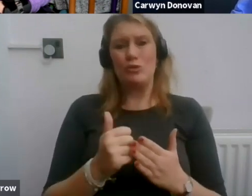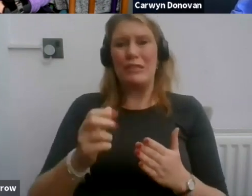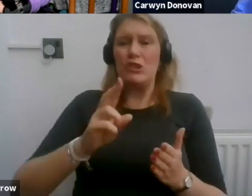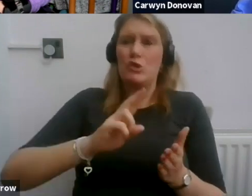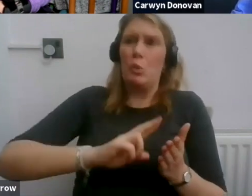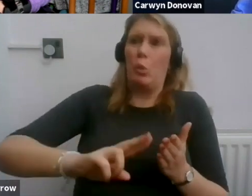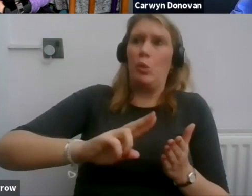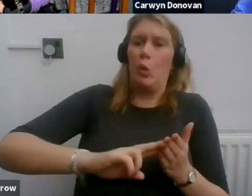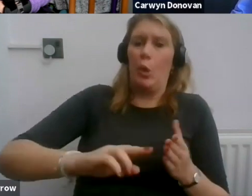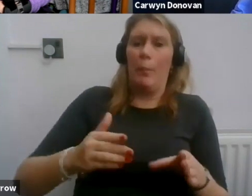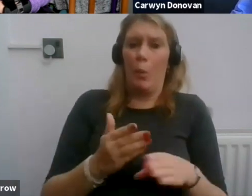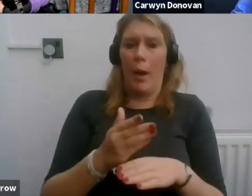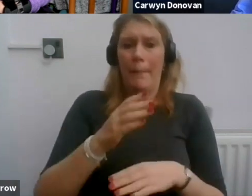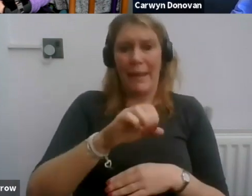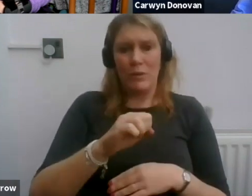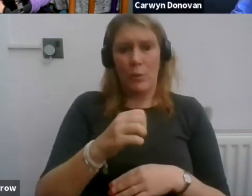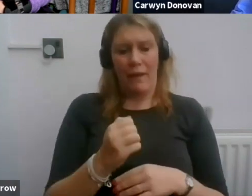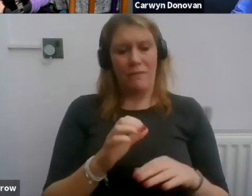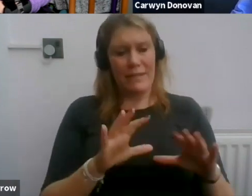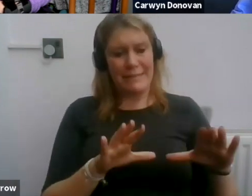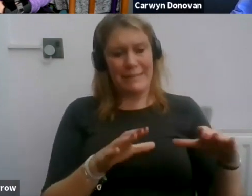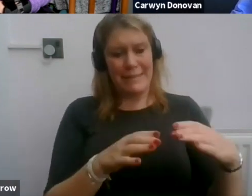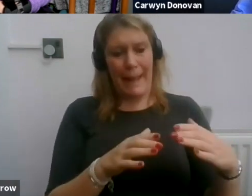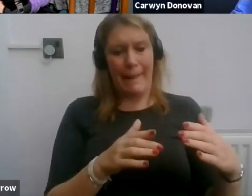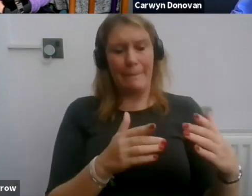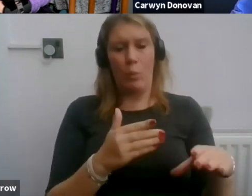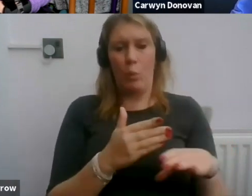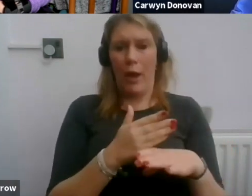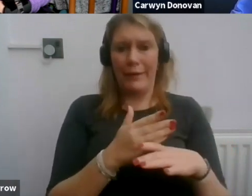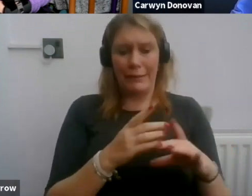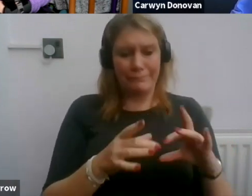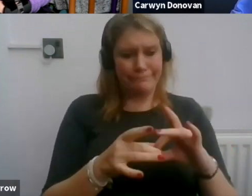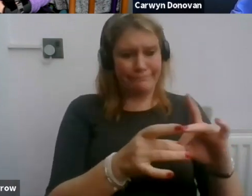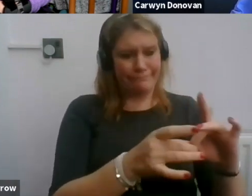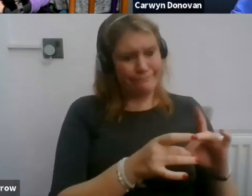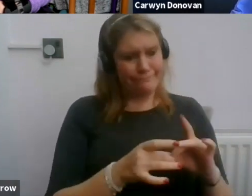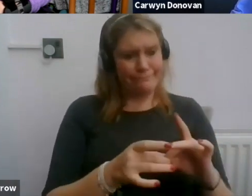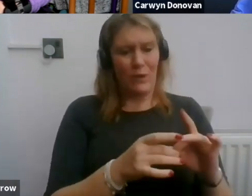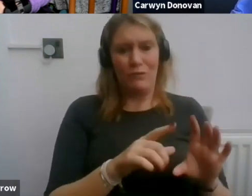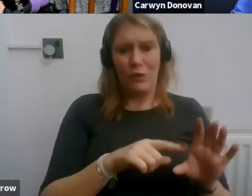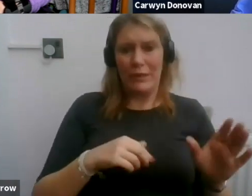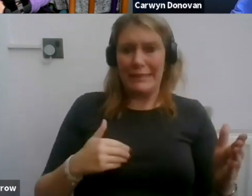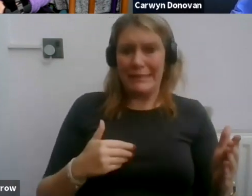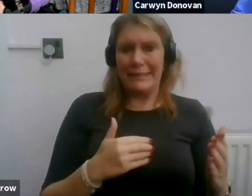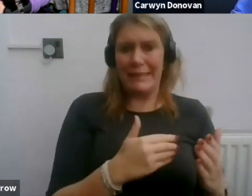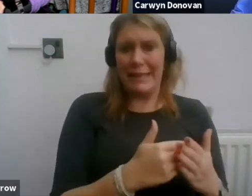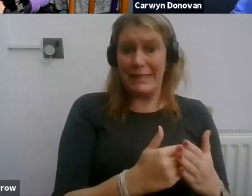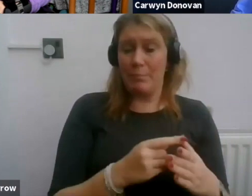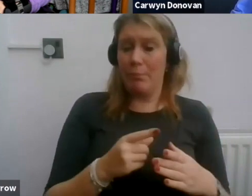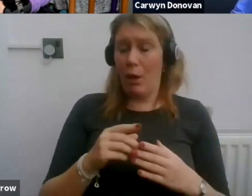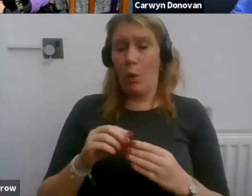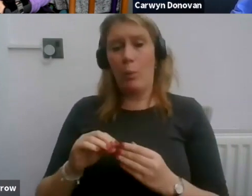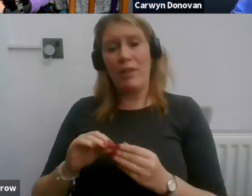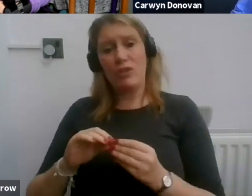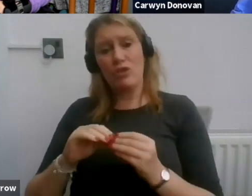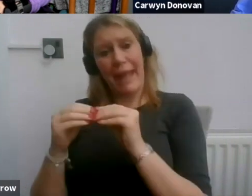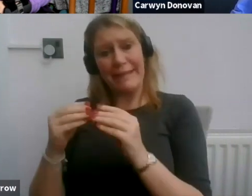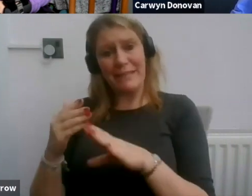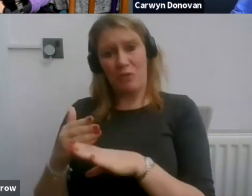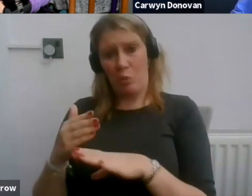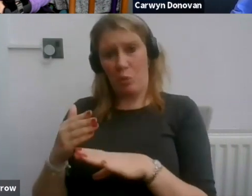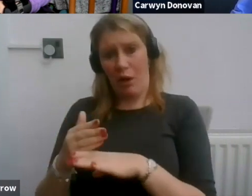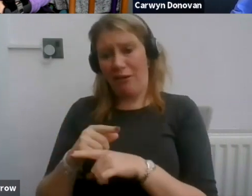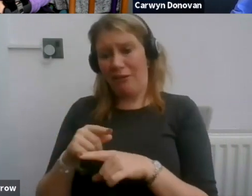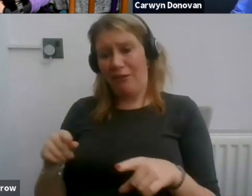people around us for many years in many instances. But the nature of creative work means that